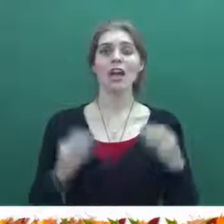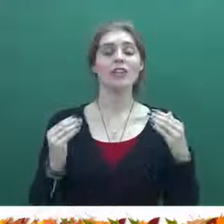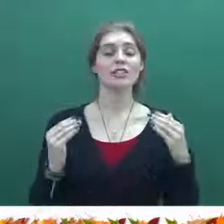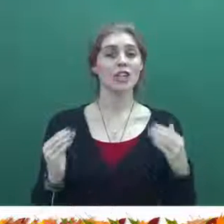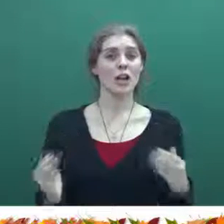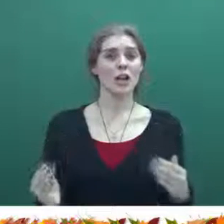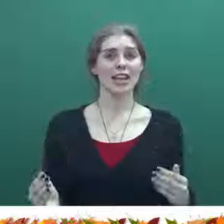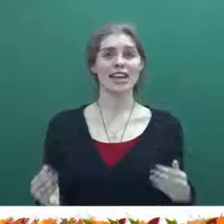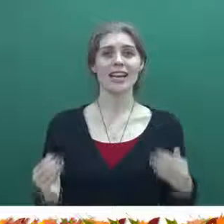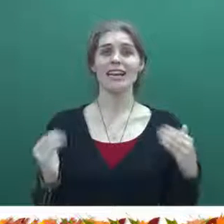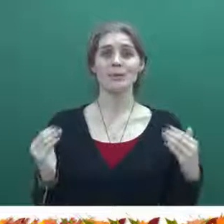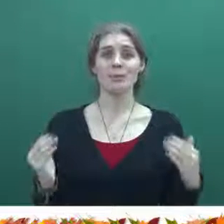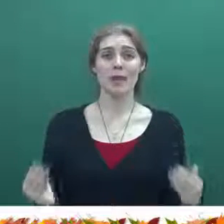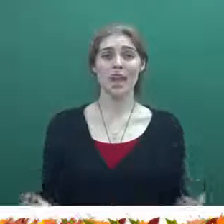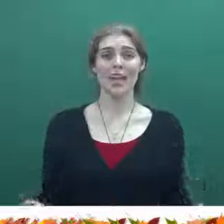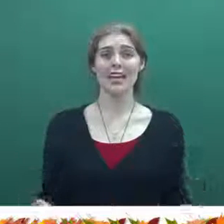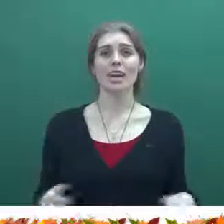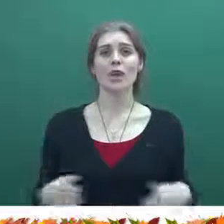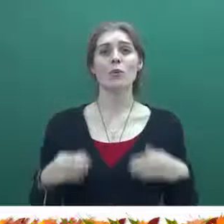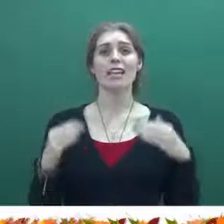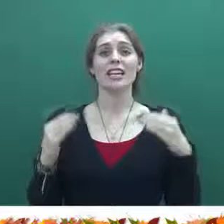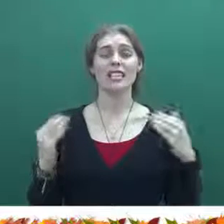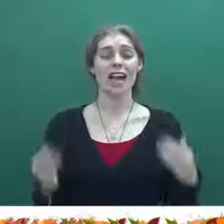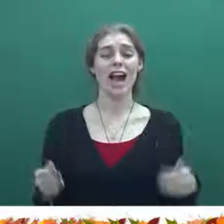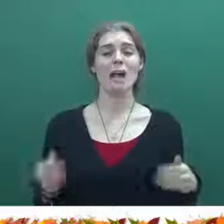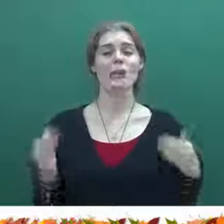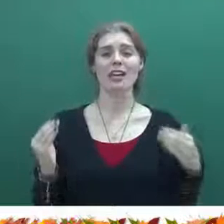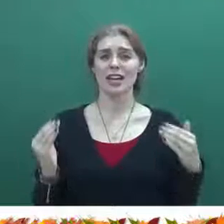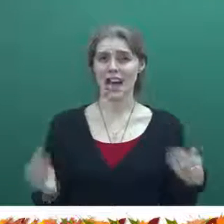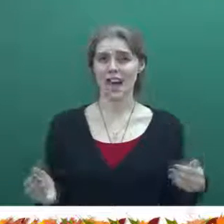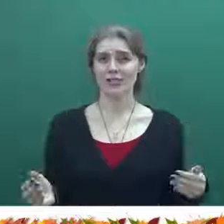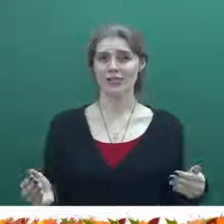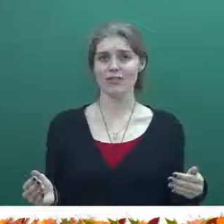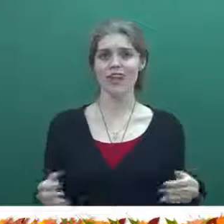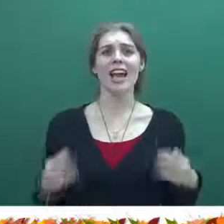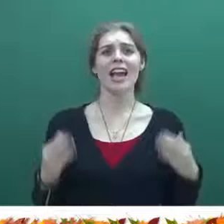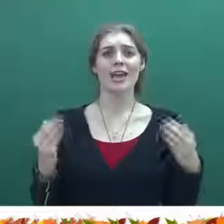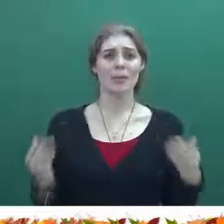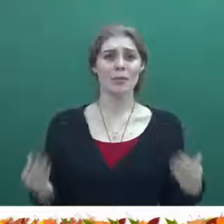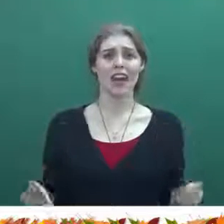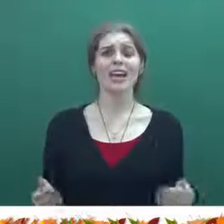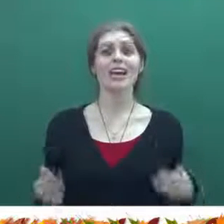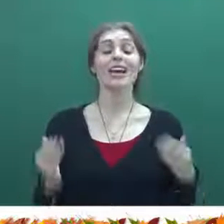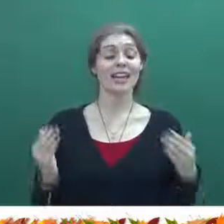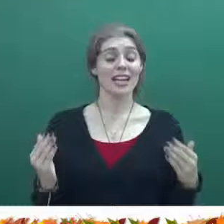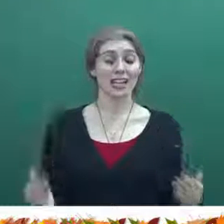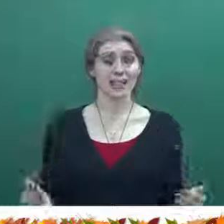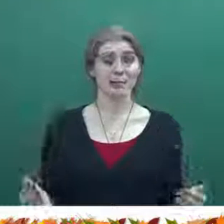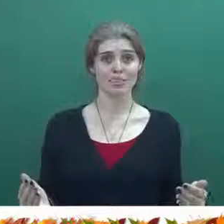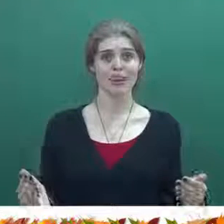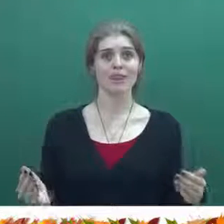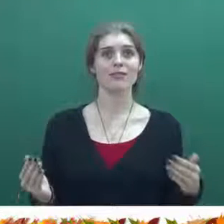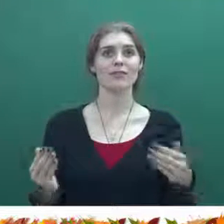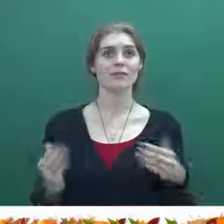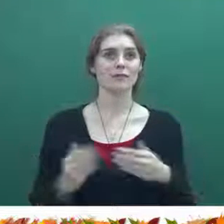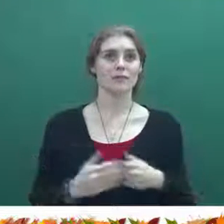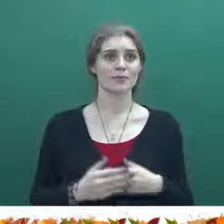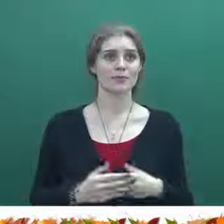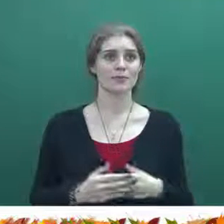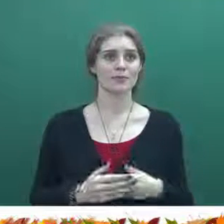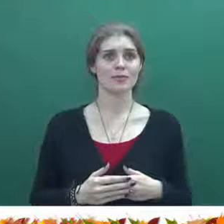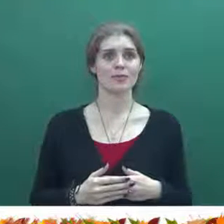Tony is playing with a sharp knife. He may cut himself.